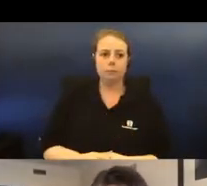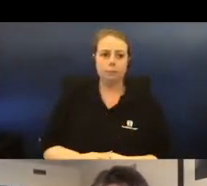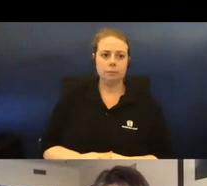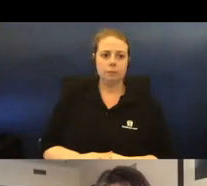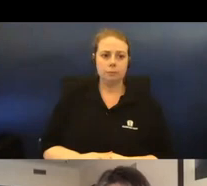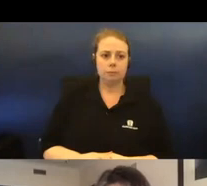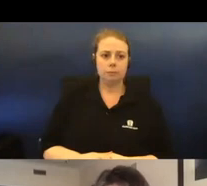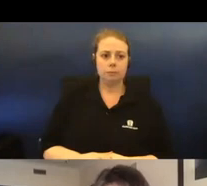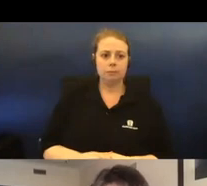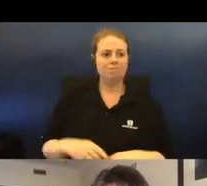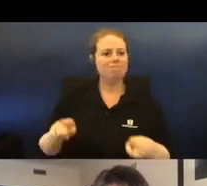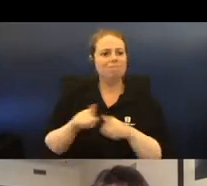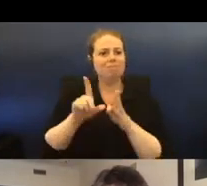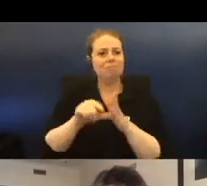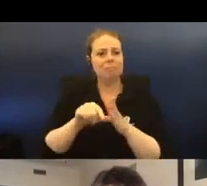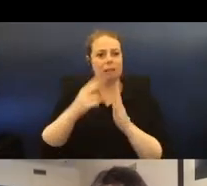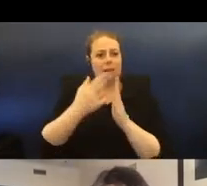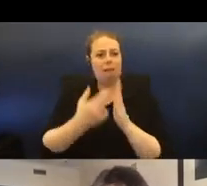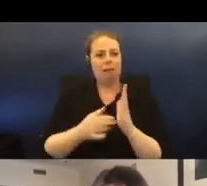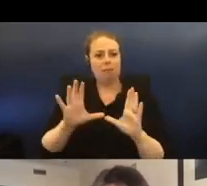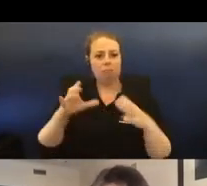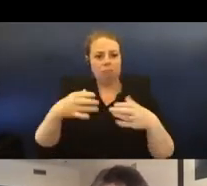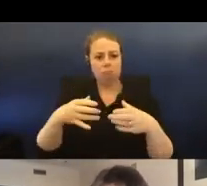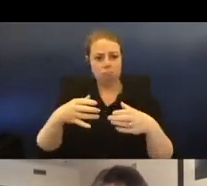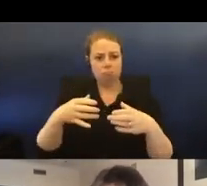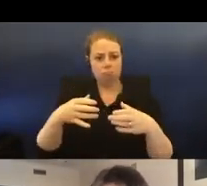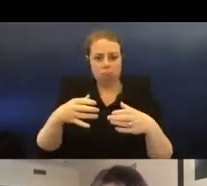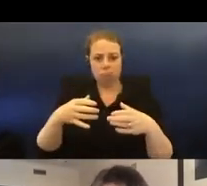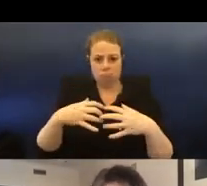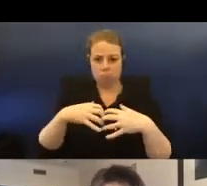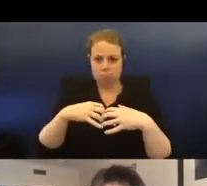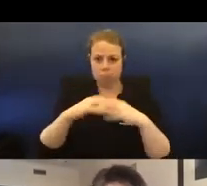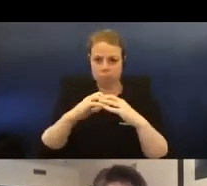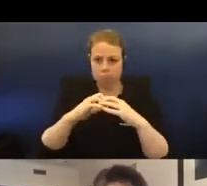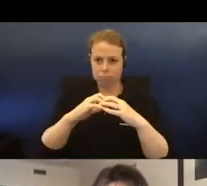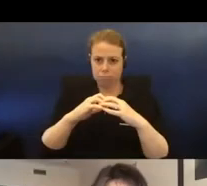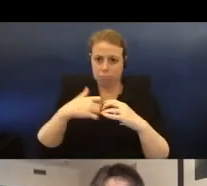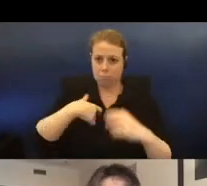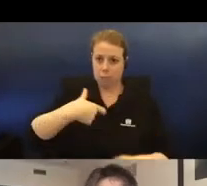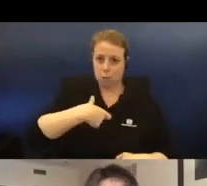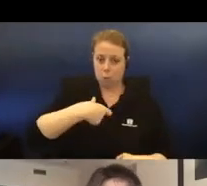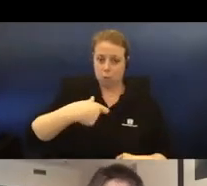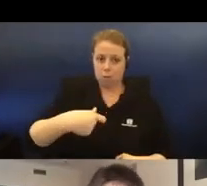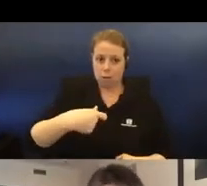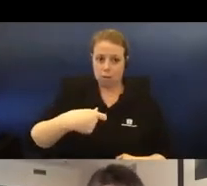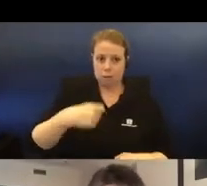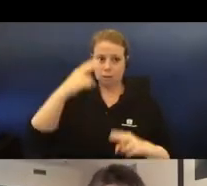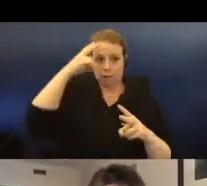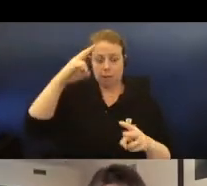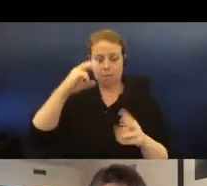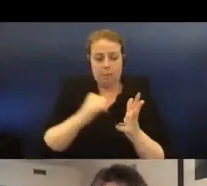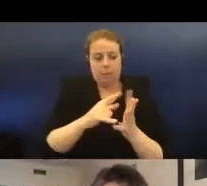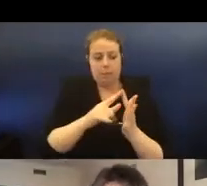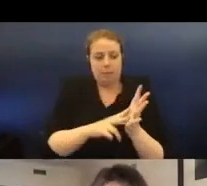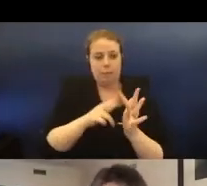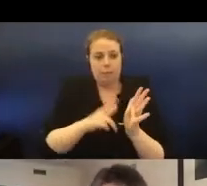About the time an artist collective was formed where I was invited, was called Seven Artists Collective,